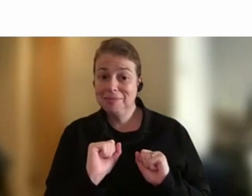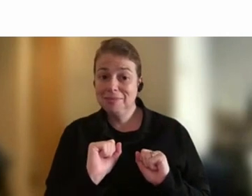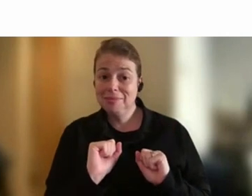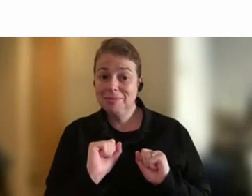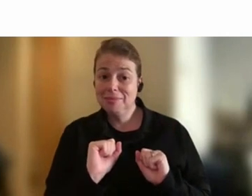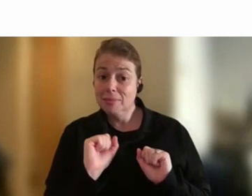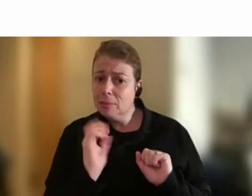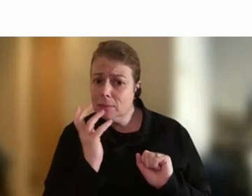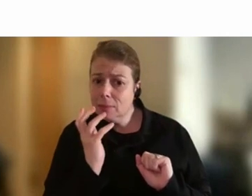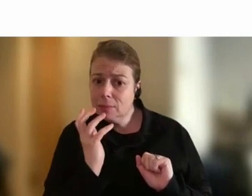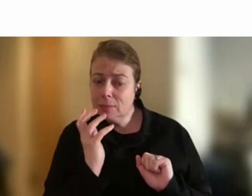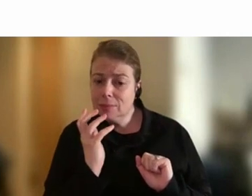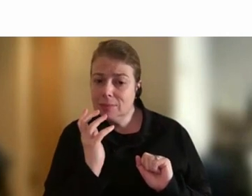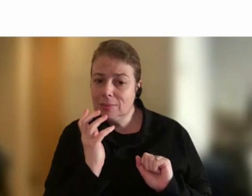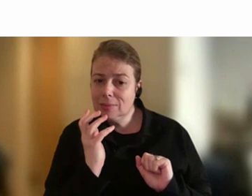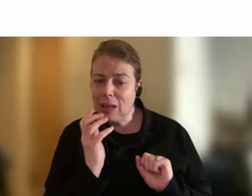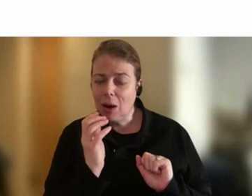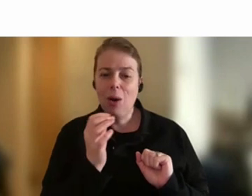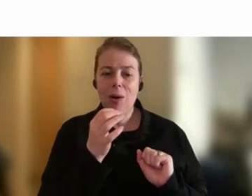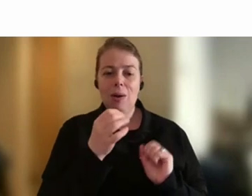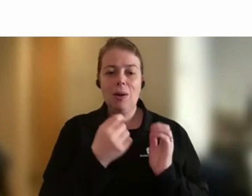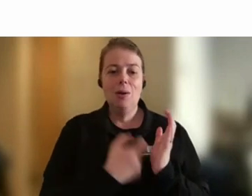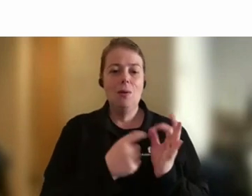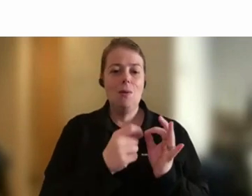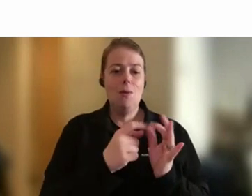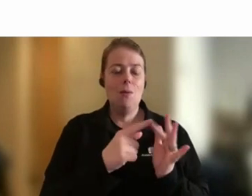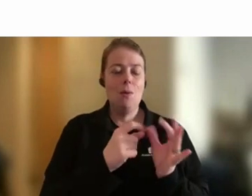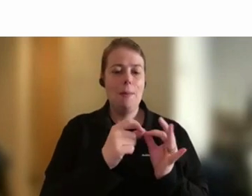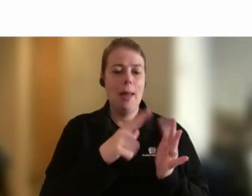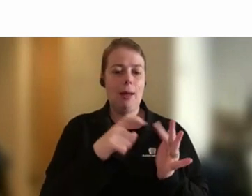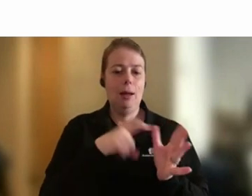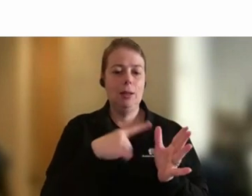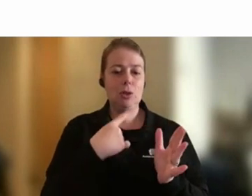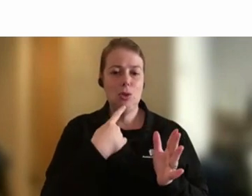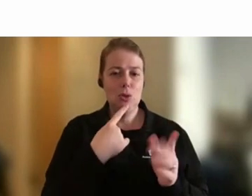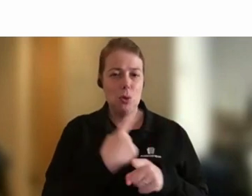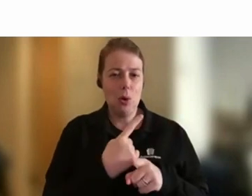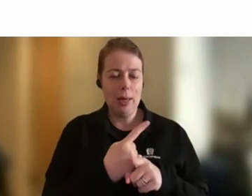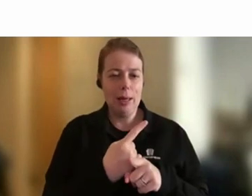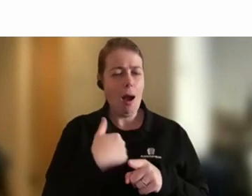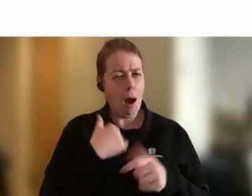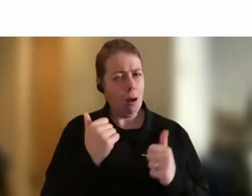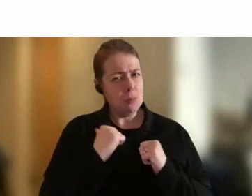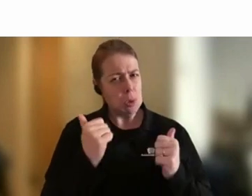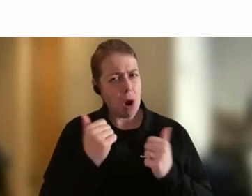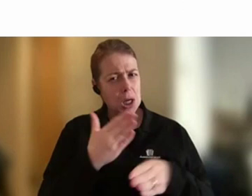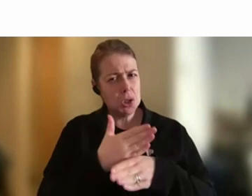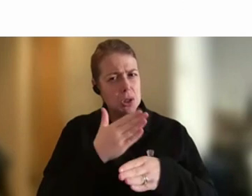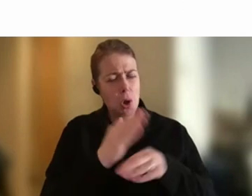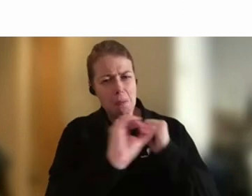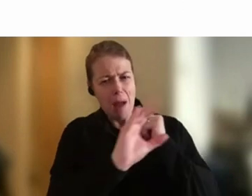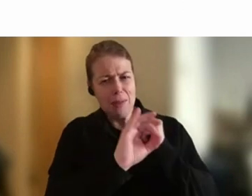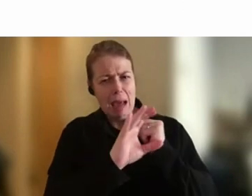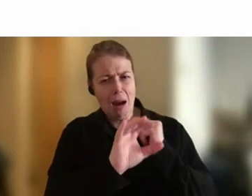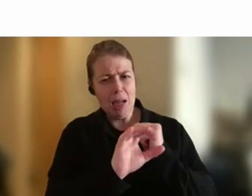Sorry. Sorry. I think it's like we've got that tiny delay. Mark, I might just say one thing. I'm surprised if jobs are being advertised in that way.